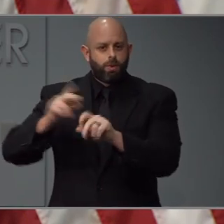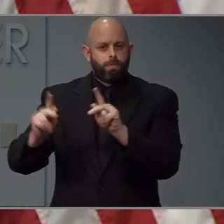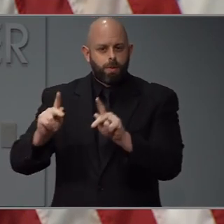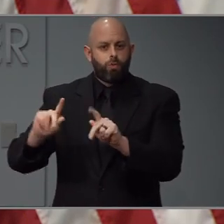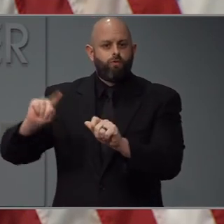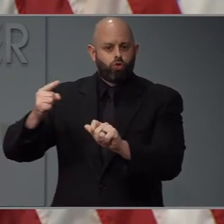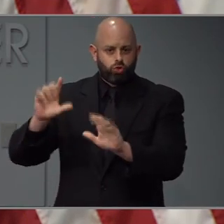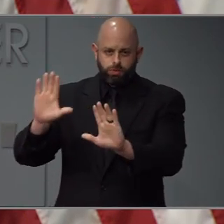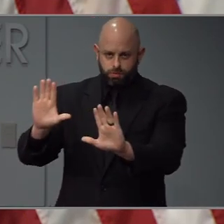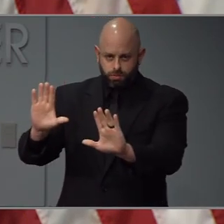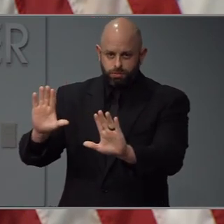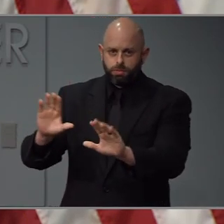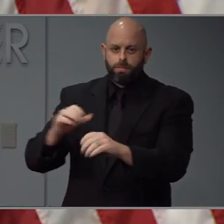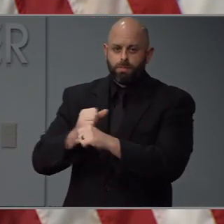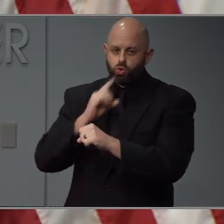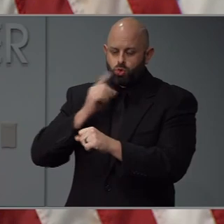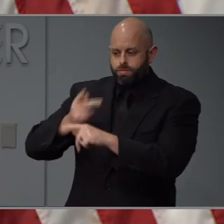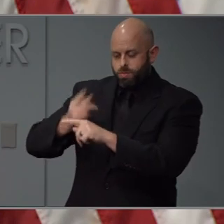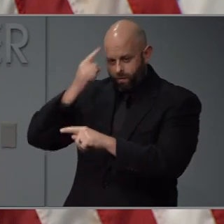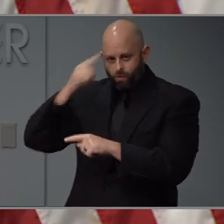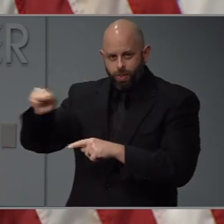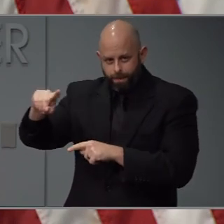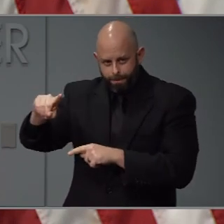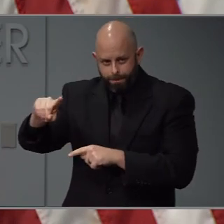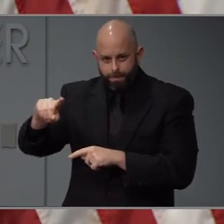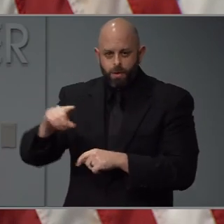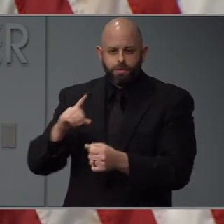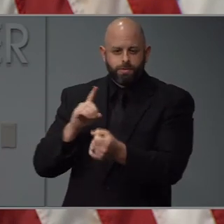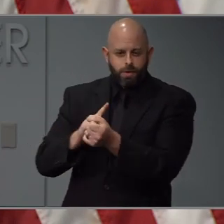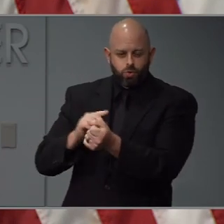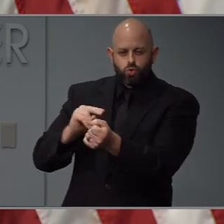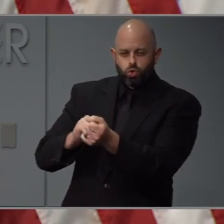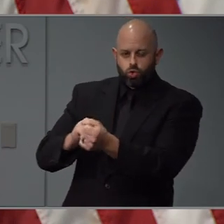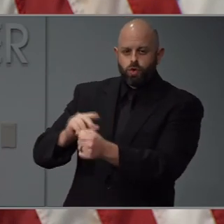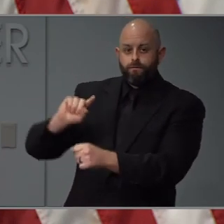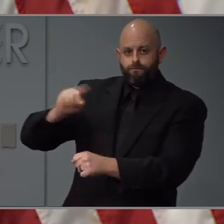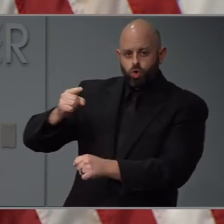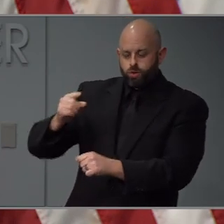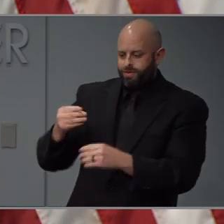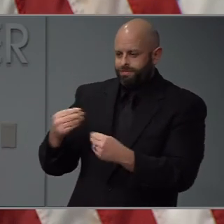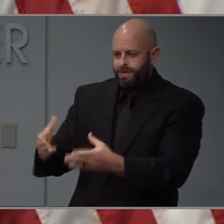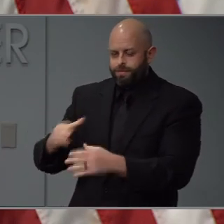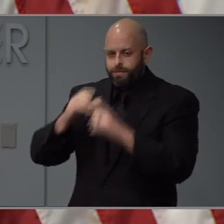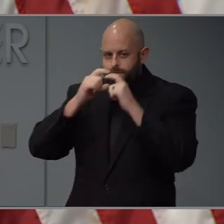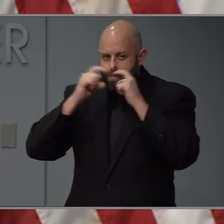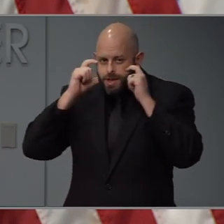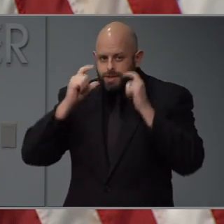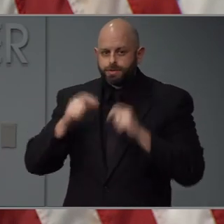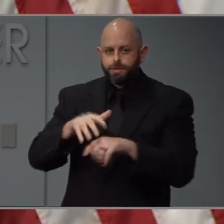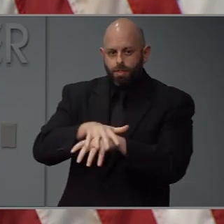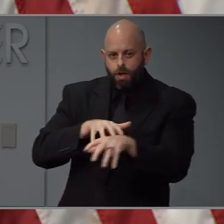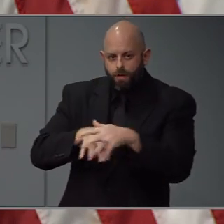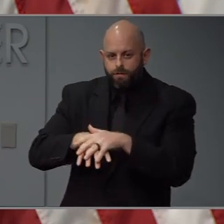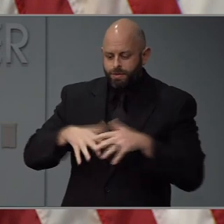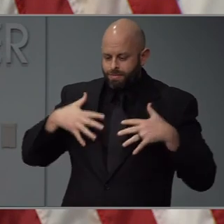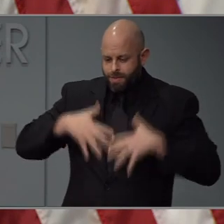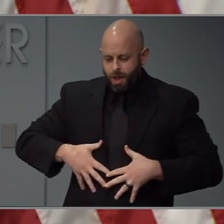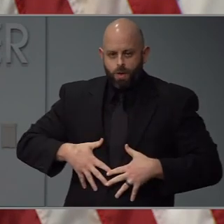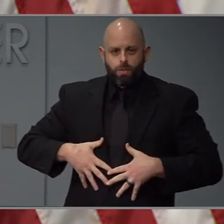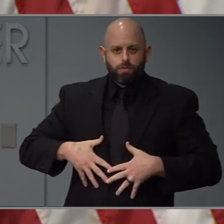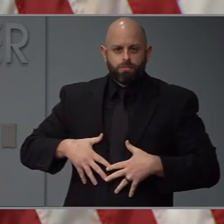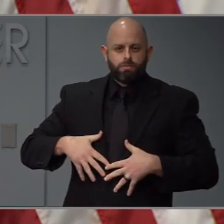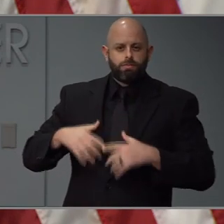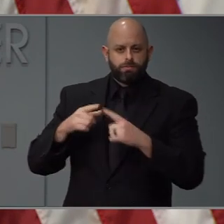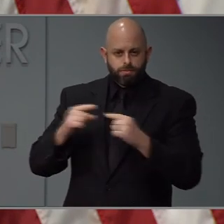those first. We've got a priority list. But having said that, we're still not getting enough. We're not even getting enough from the Strategic